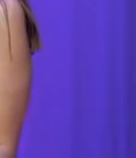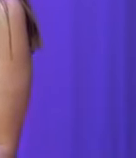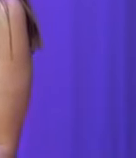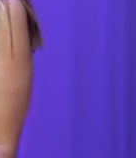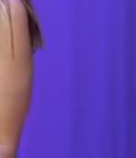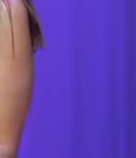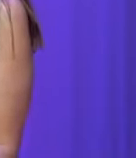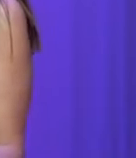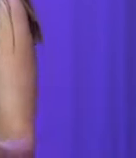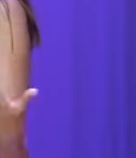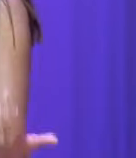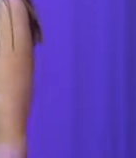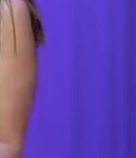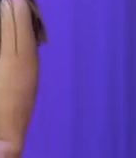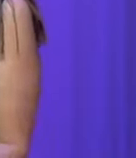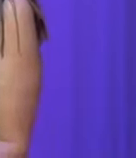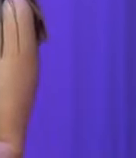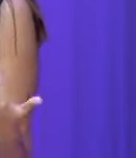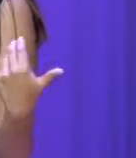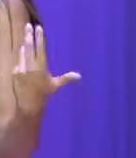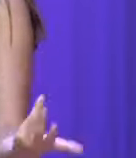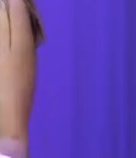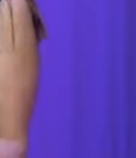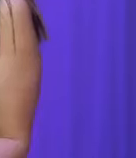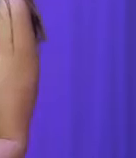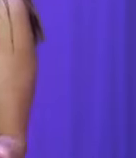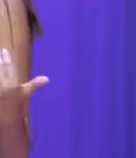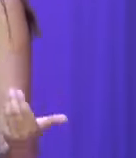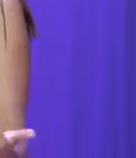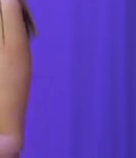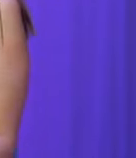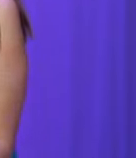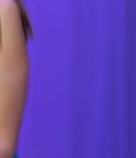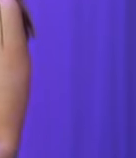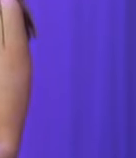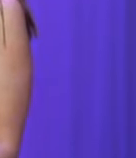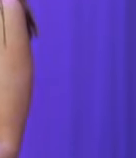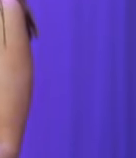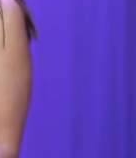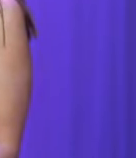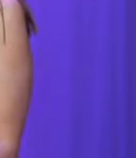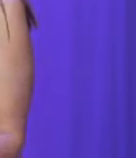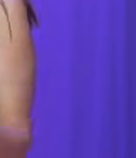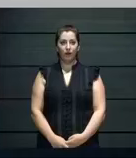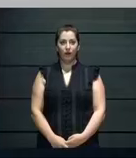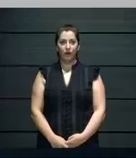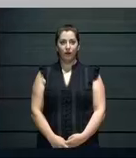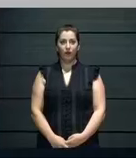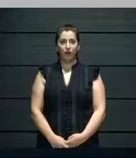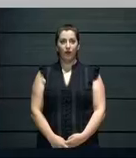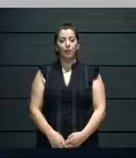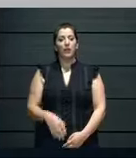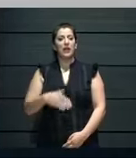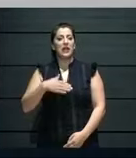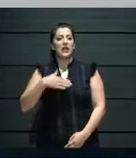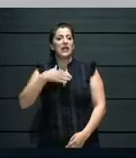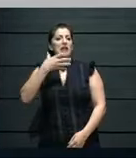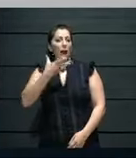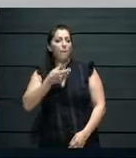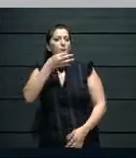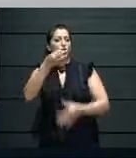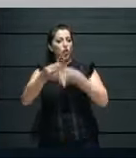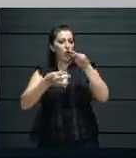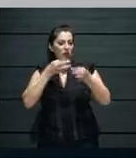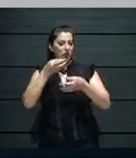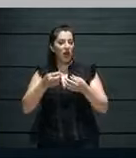doing at this point in order to keep working on these lines, if it's going to be this way? Yes. What we did immediately was